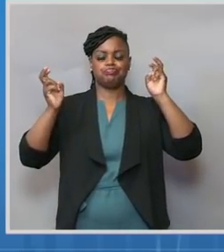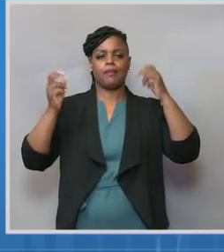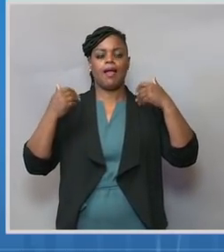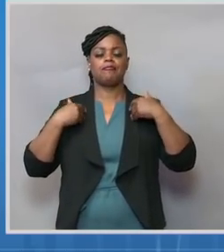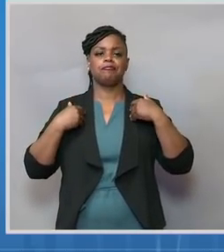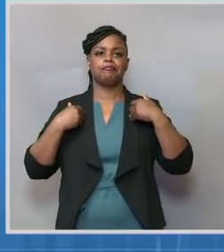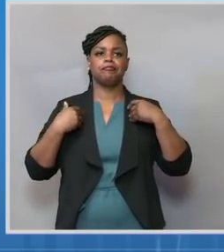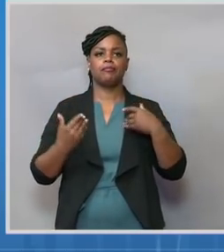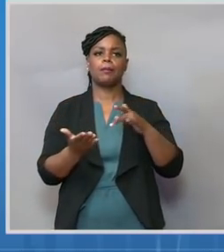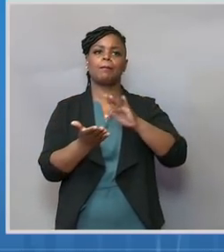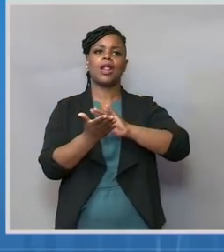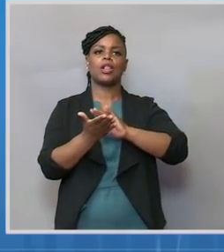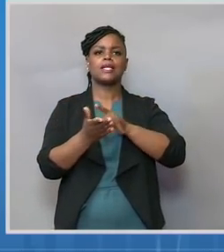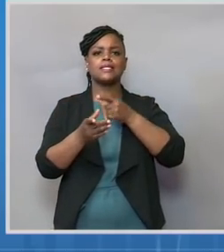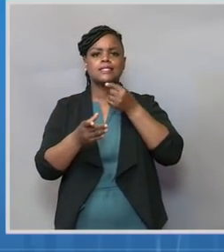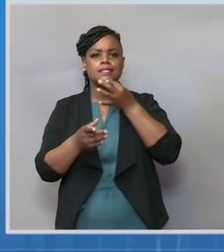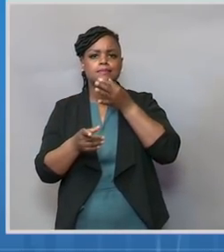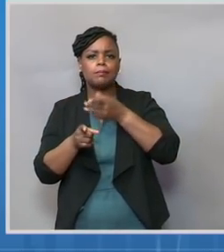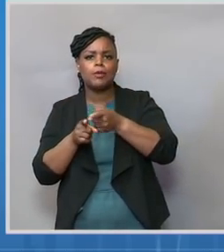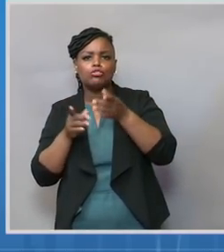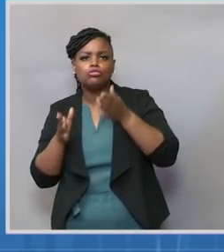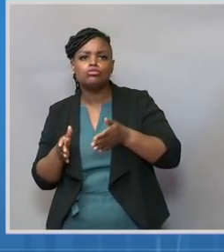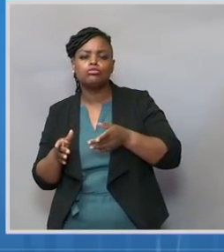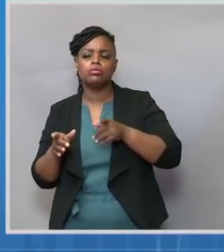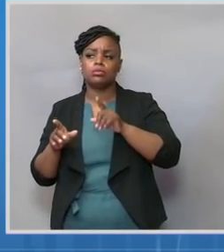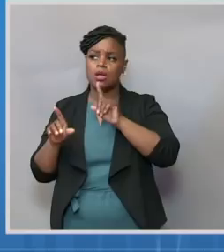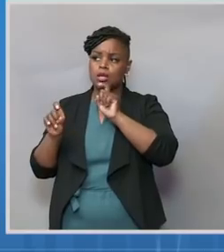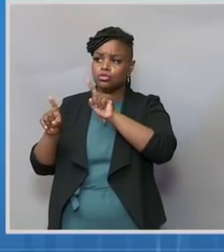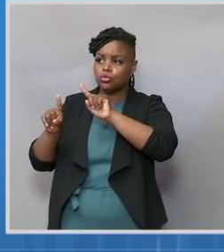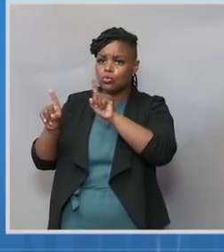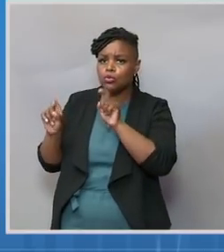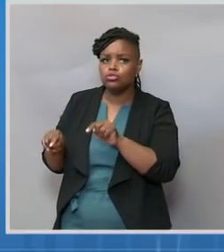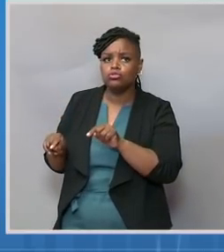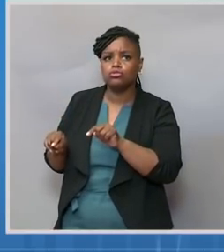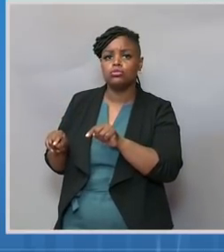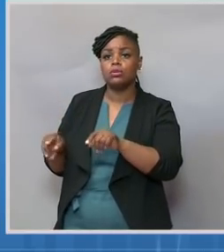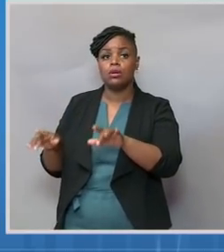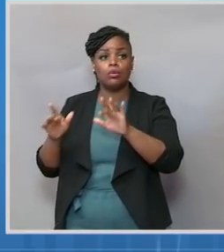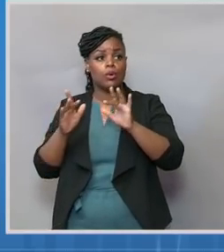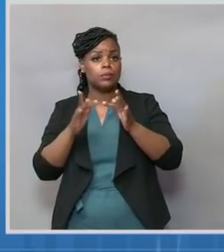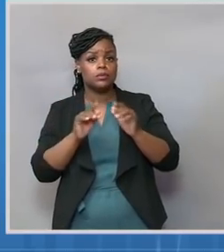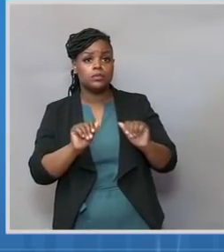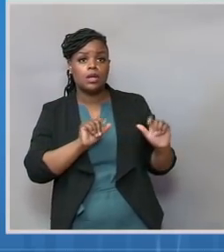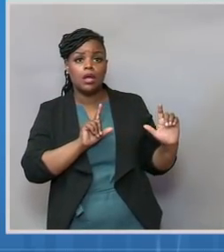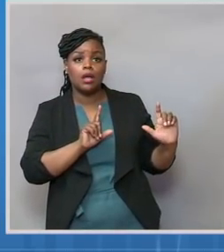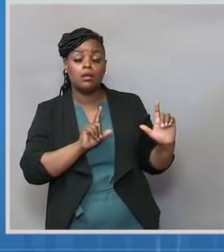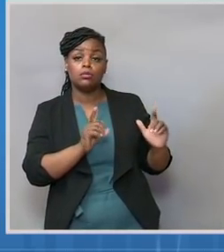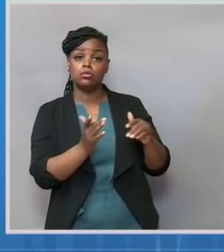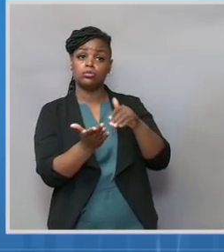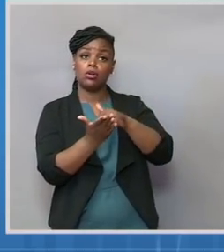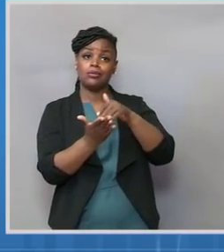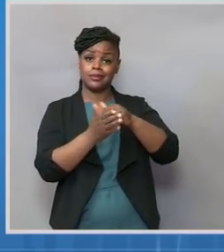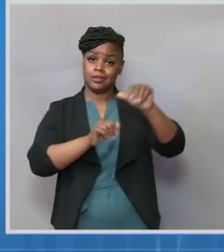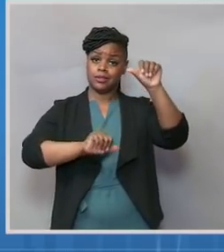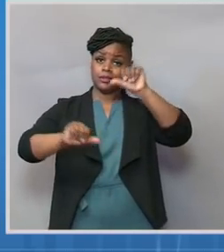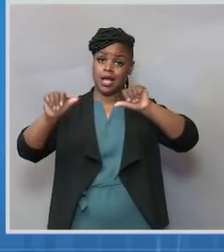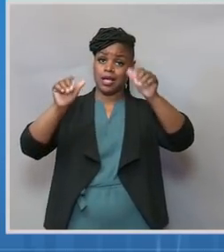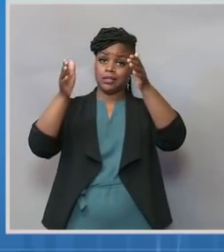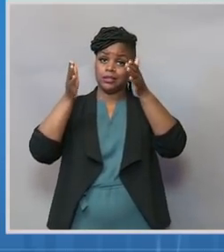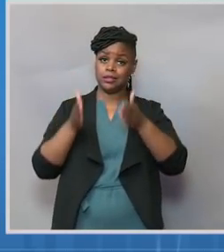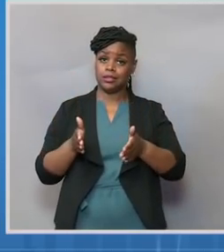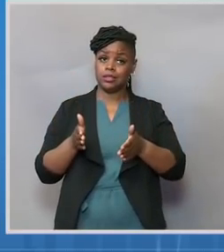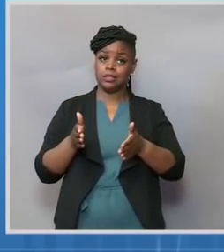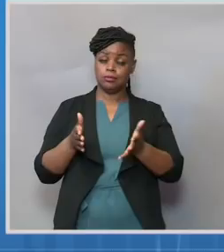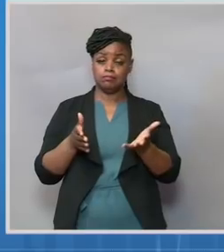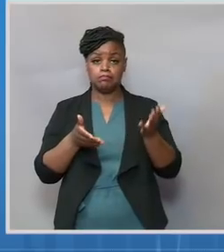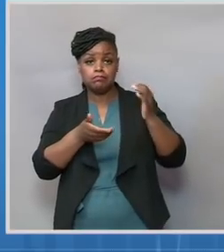already consume content online. So we're pairing doctors, scientists, and health officials with influencers and organizations with accounts that